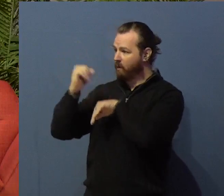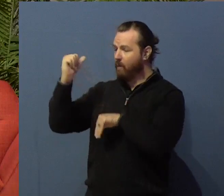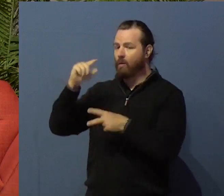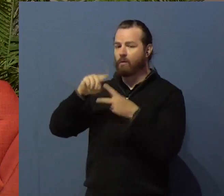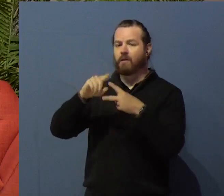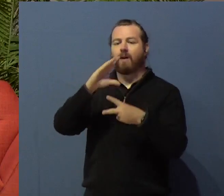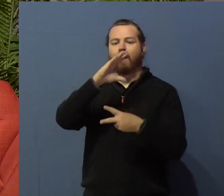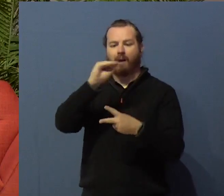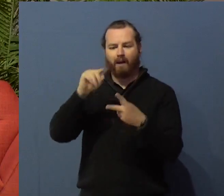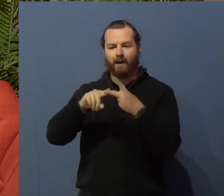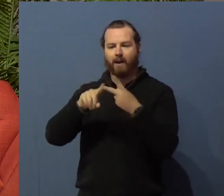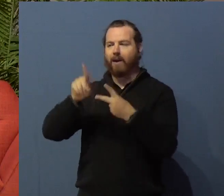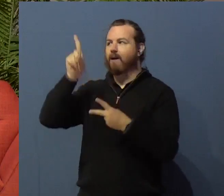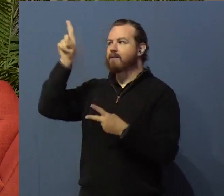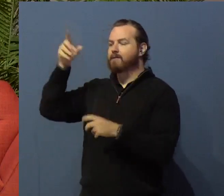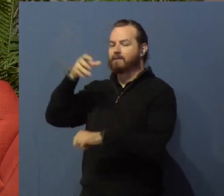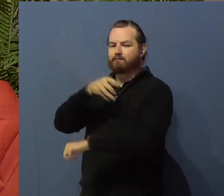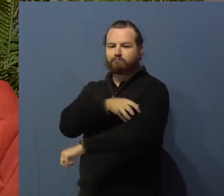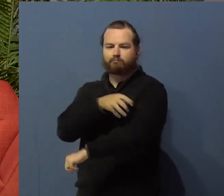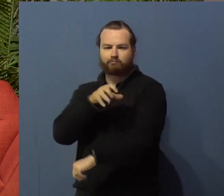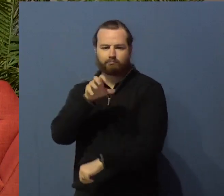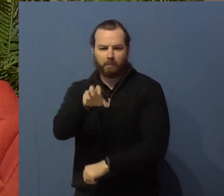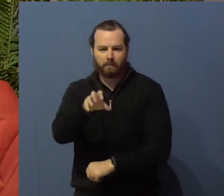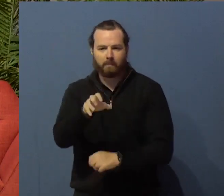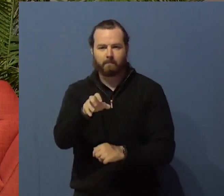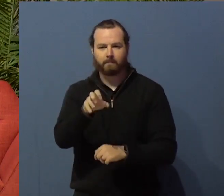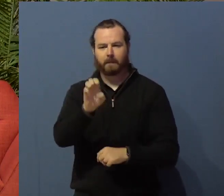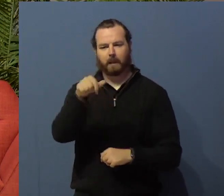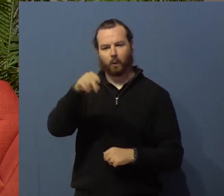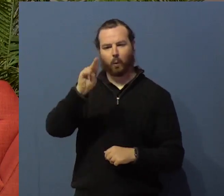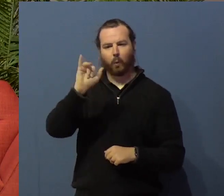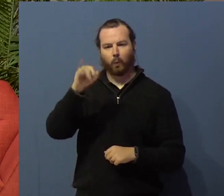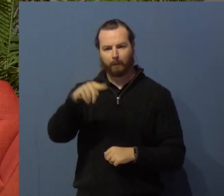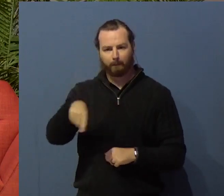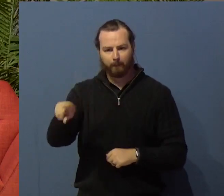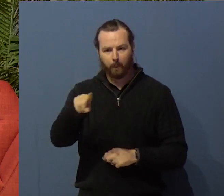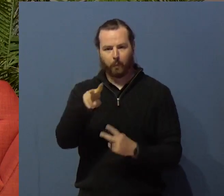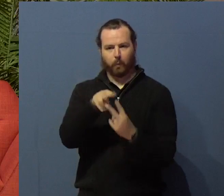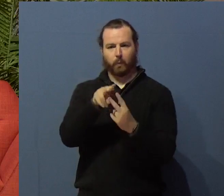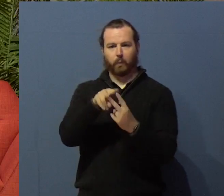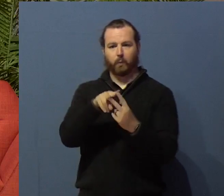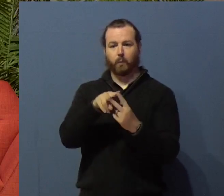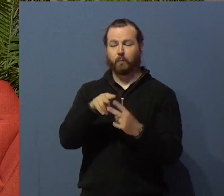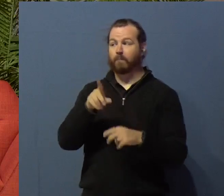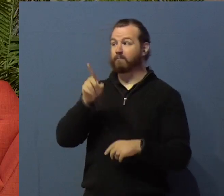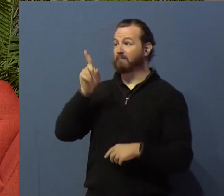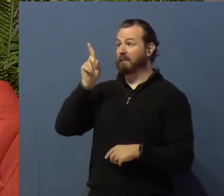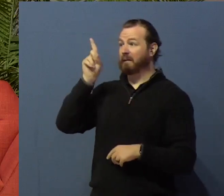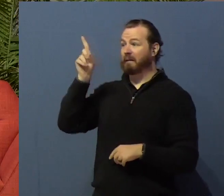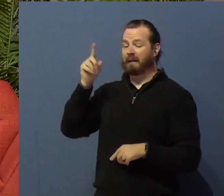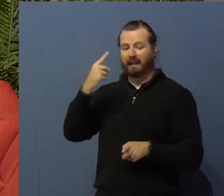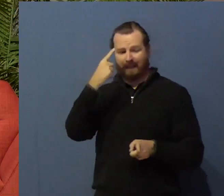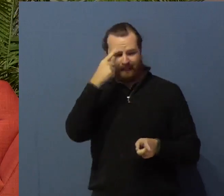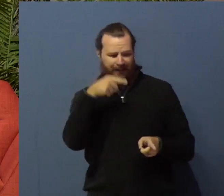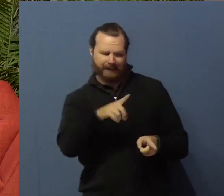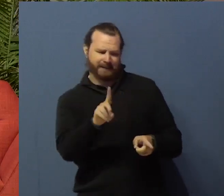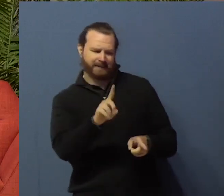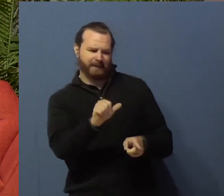to your disabilities. He calls you. He called Moses who didn't know how to speak.